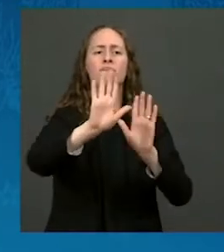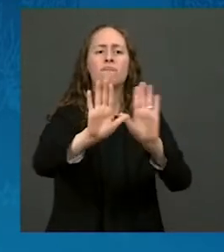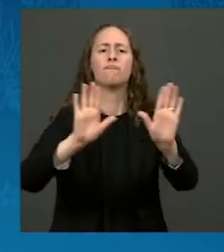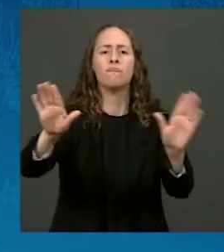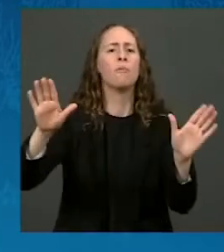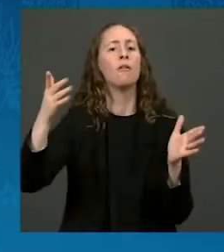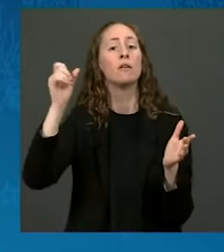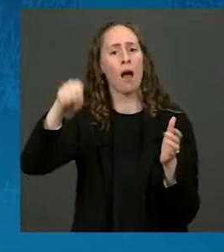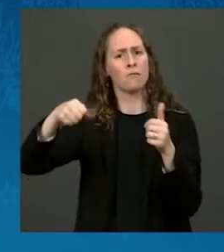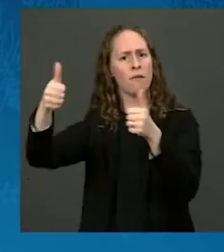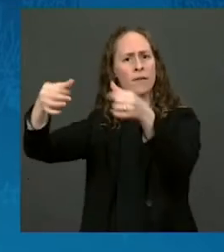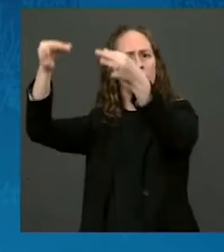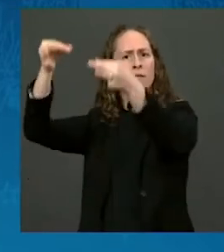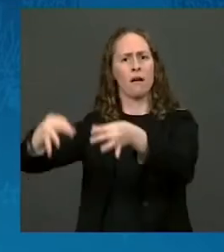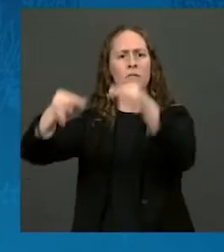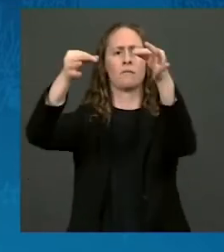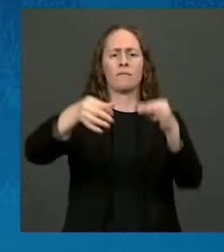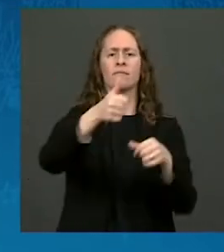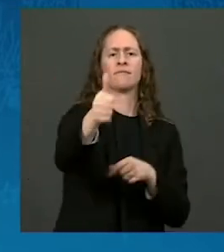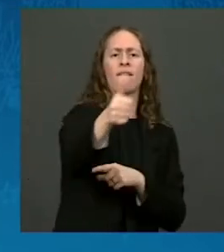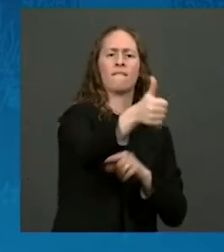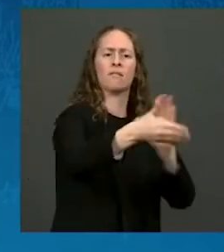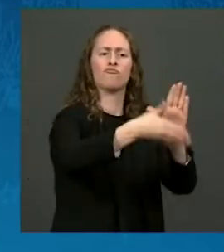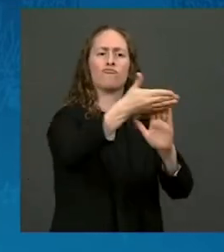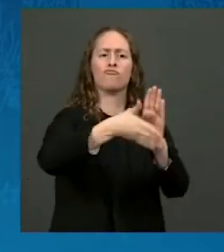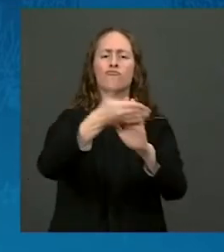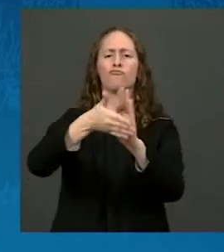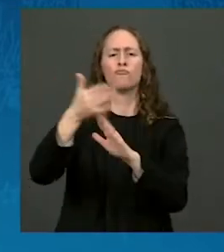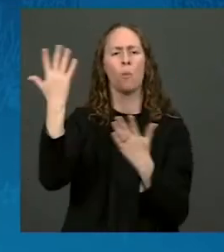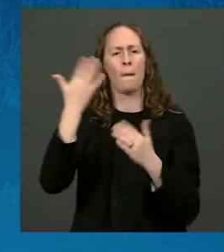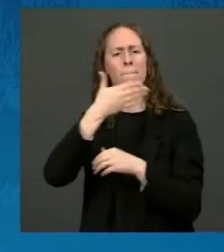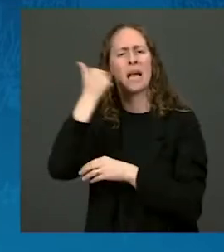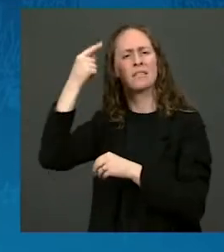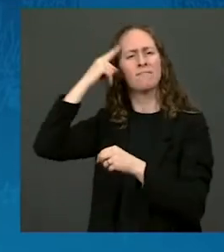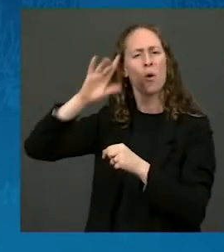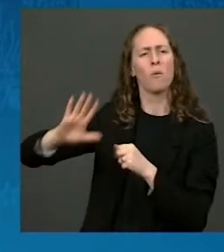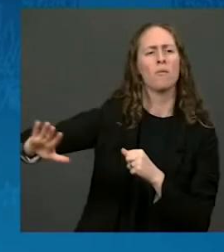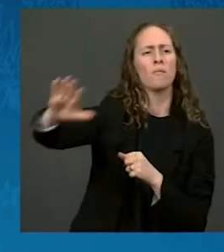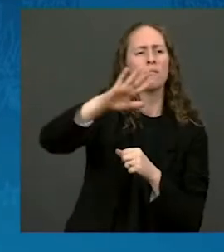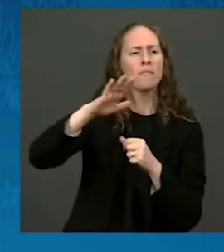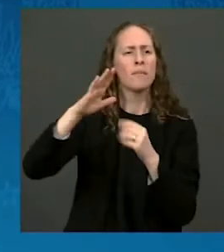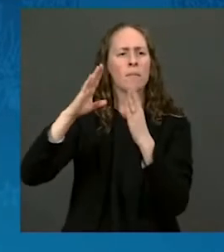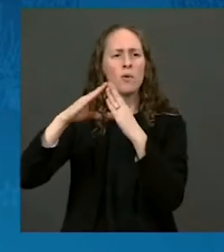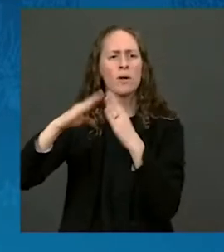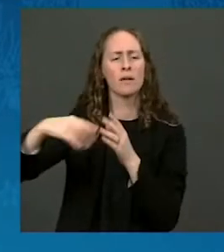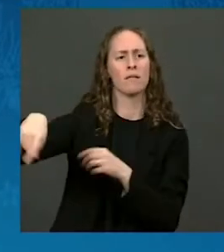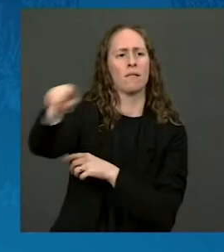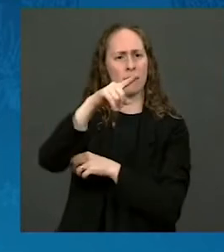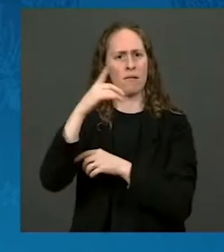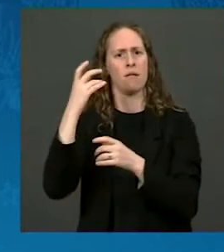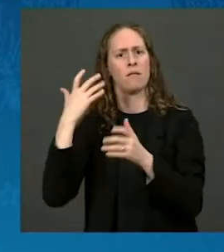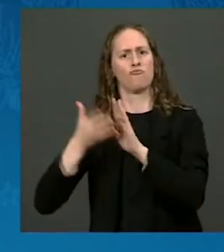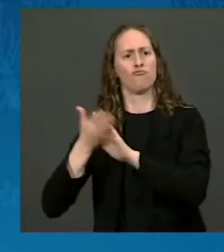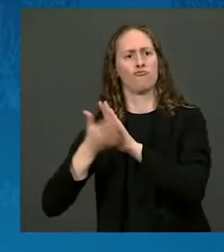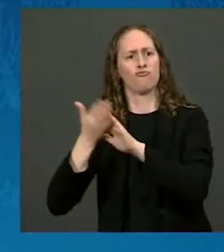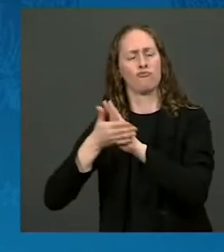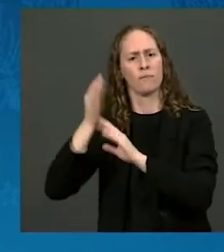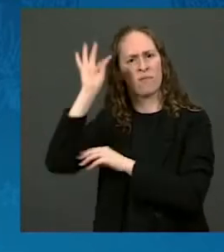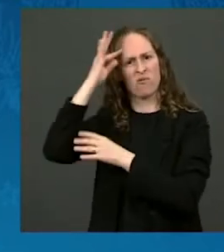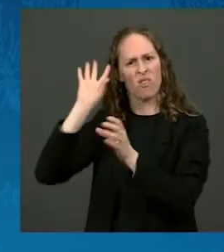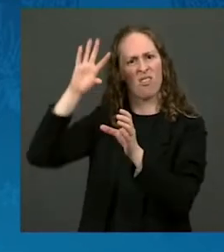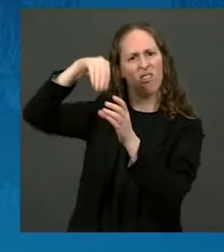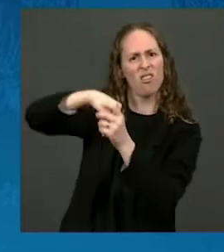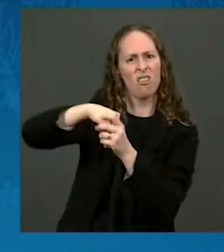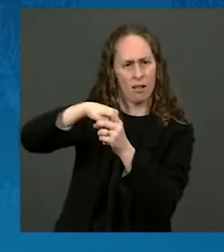best to integrate and deliver federal services within your nations. I know that this is an